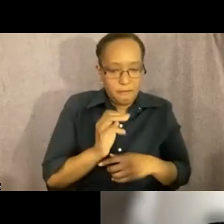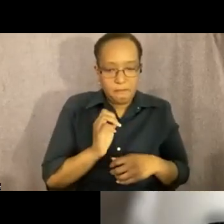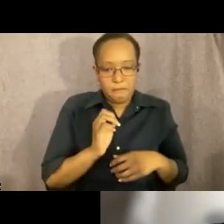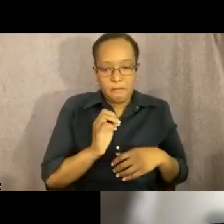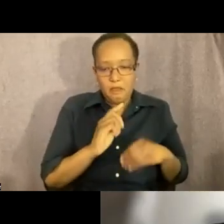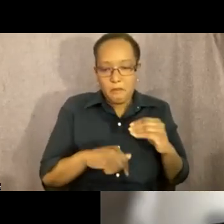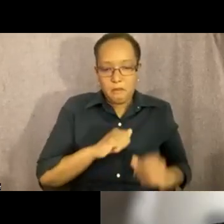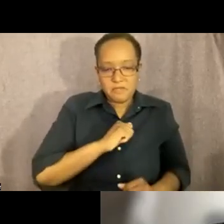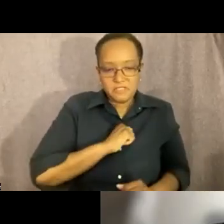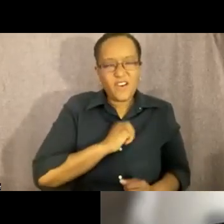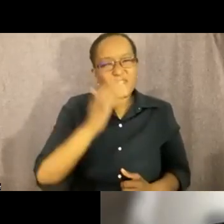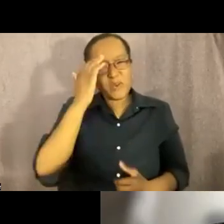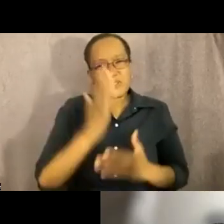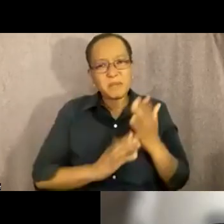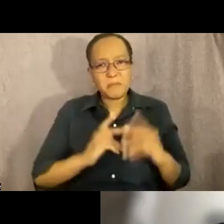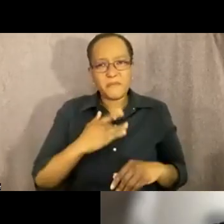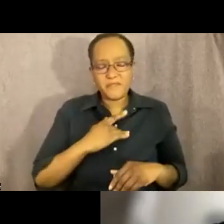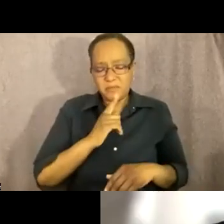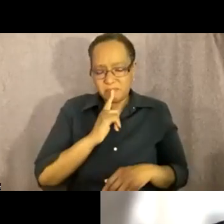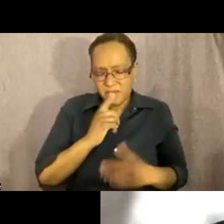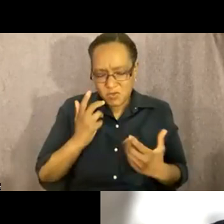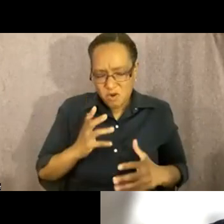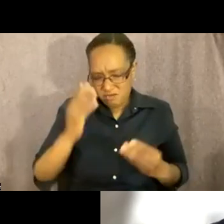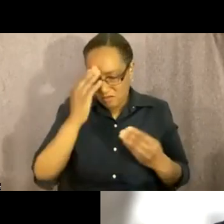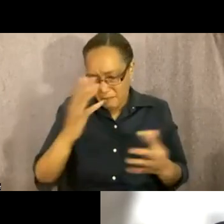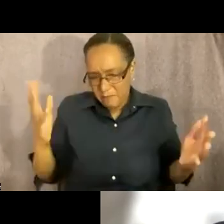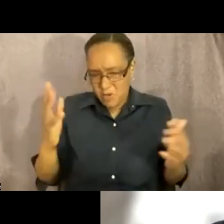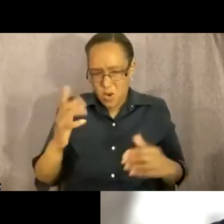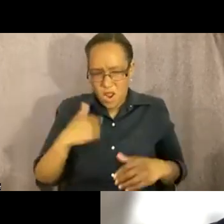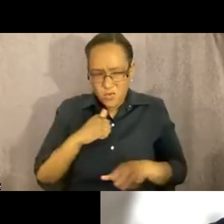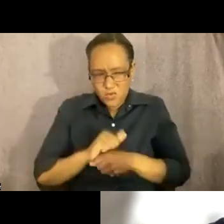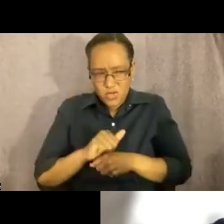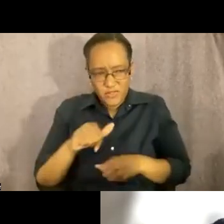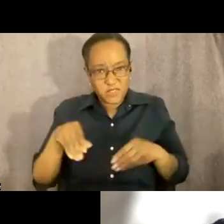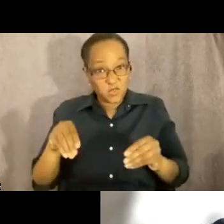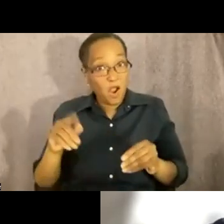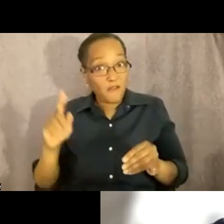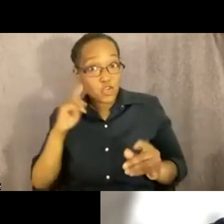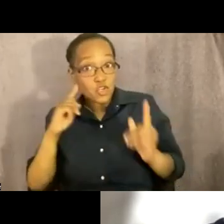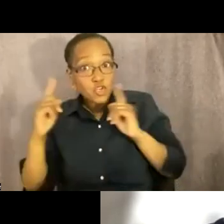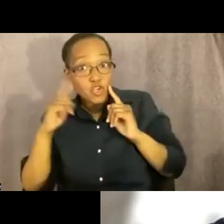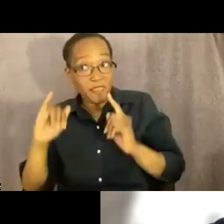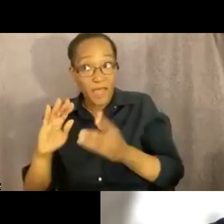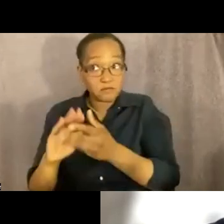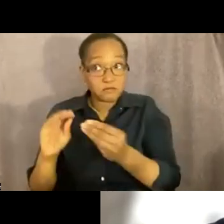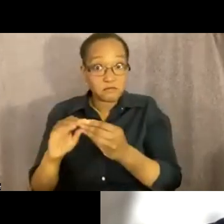i don't want anyone to know i work here you know these are the things i hear you know they share it with me and um